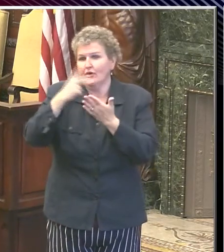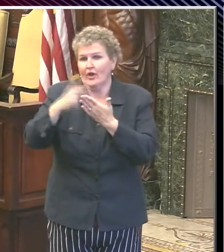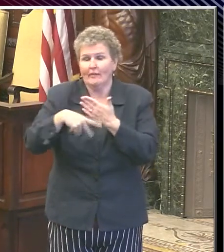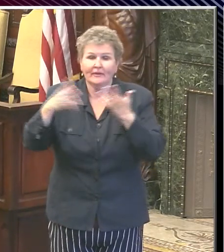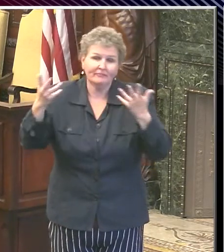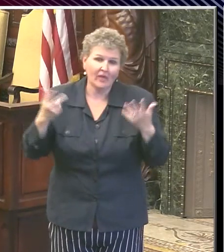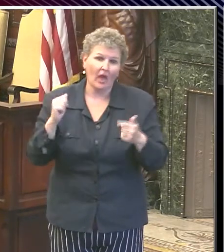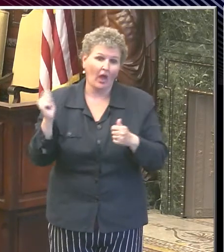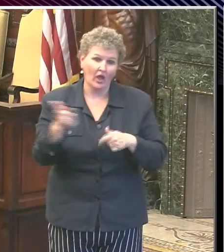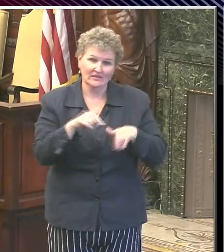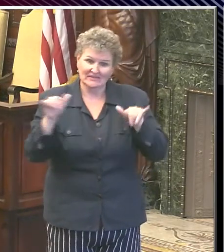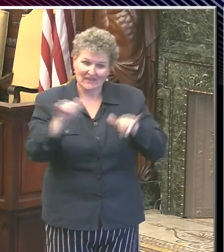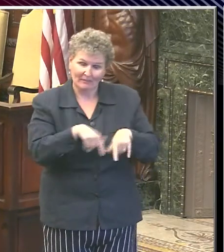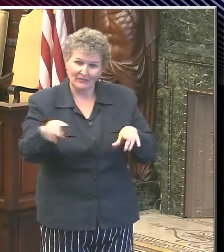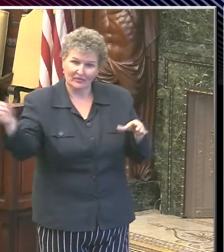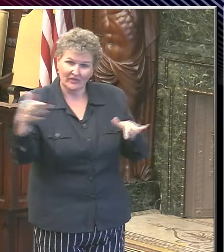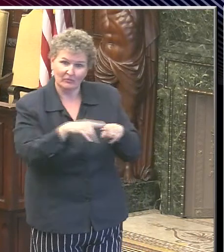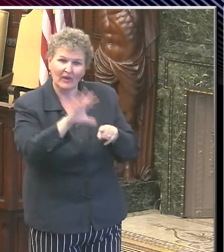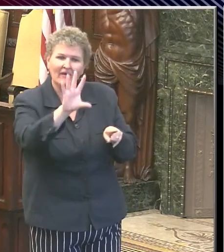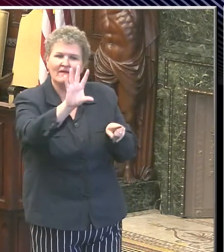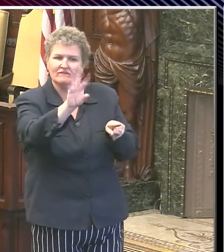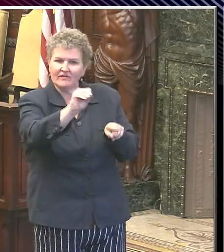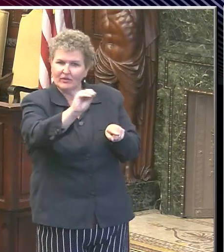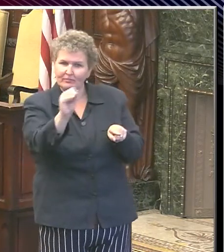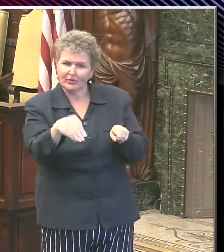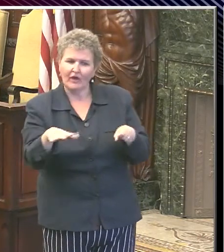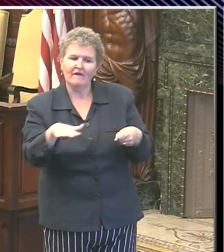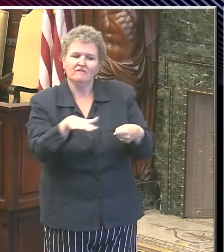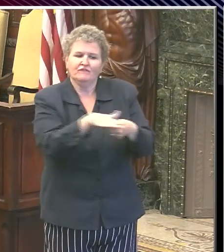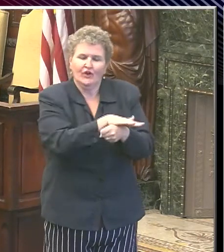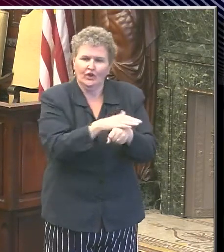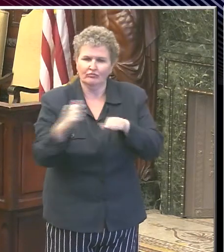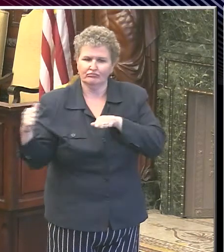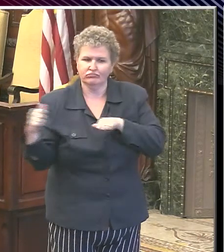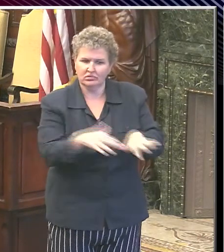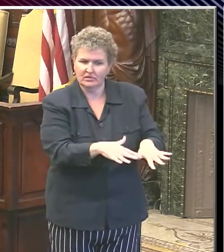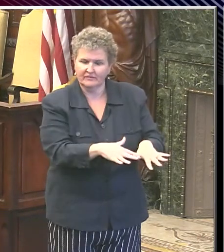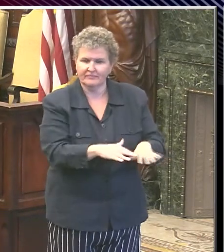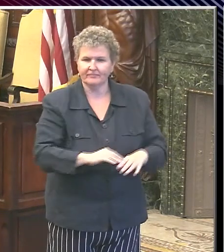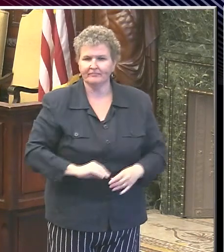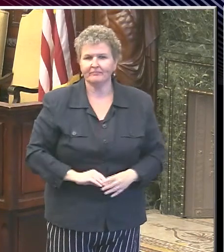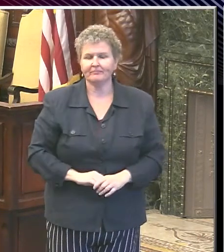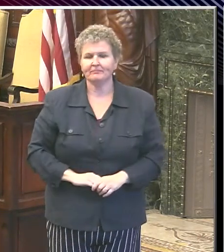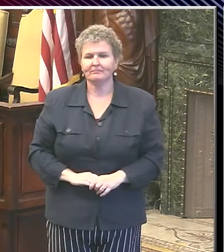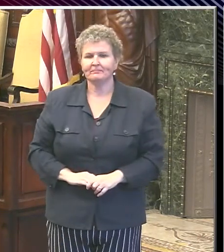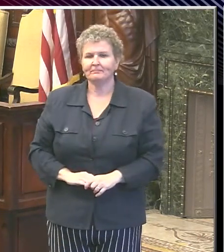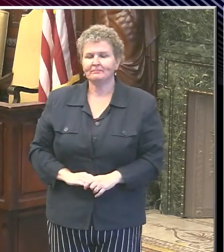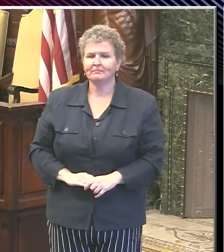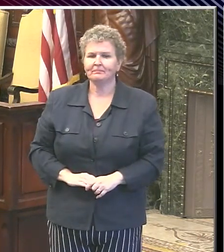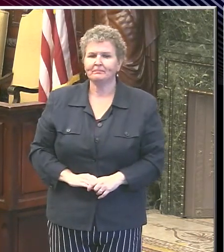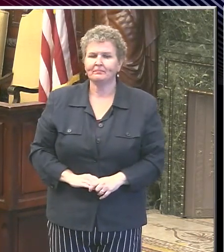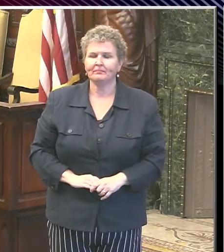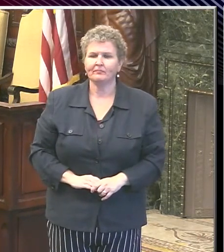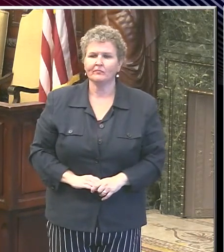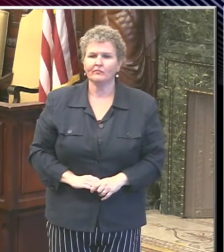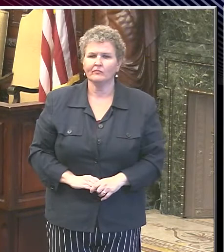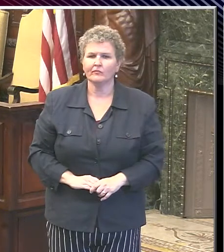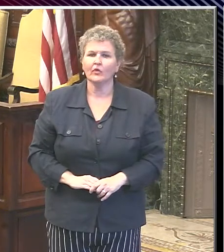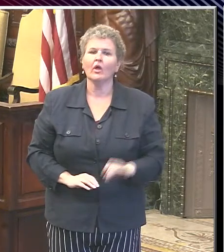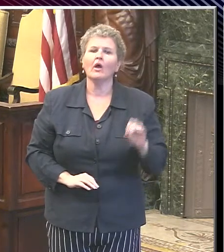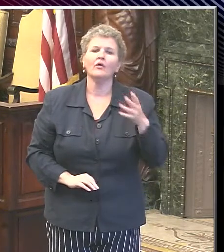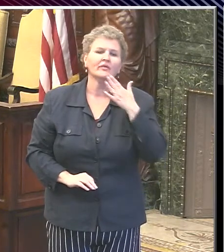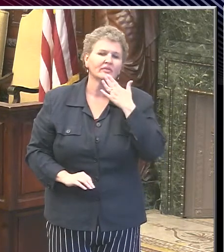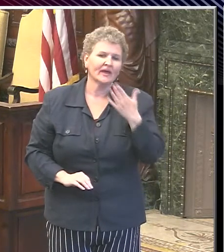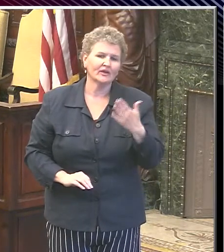right now, we just know that we're 50% in full with the allocated seat numbers that our providers have. Okay, great. Thank